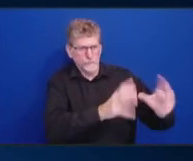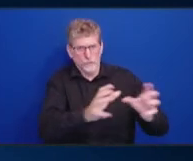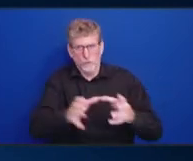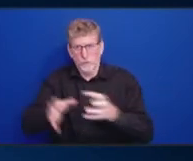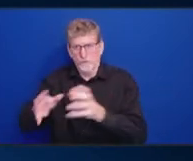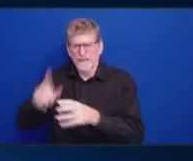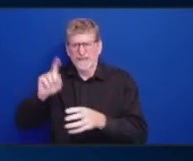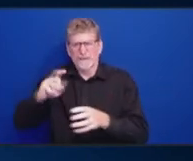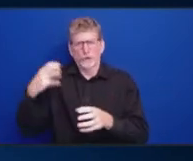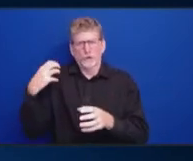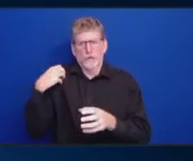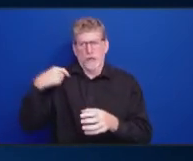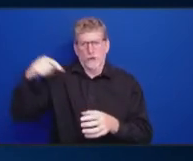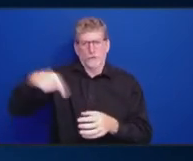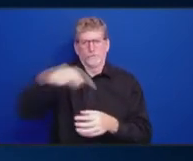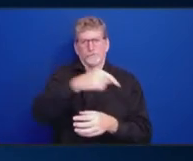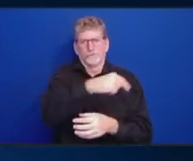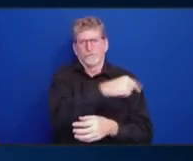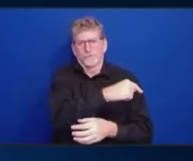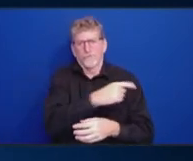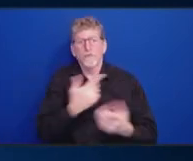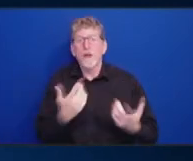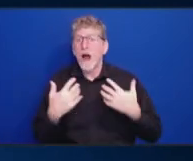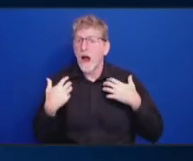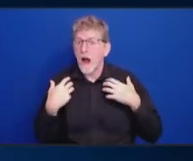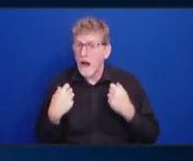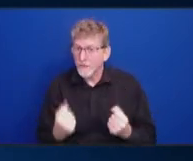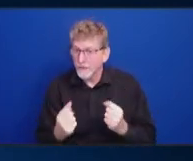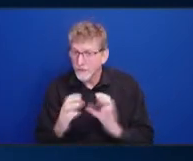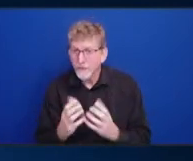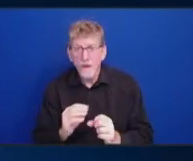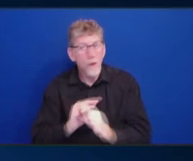And health, COVID and health and well-being.